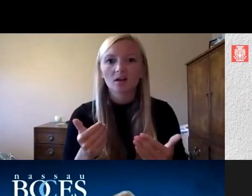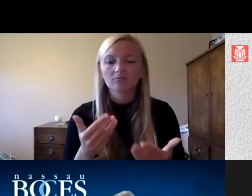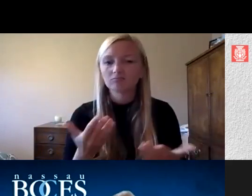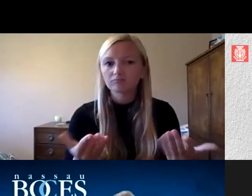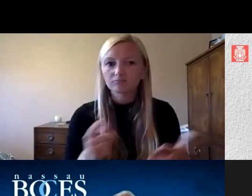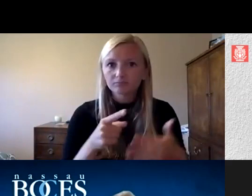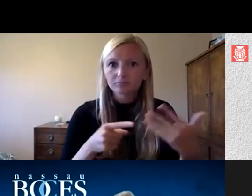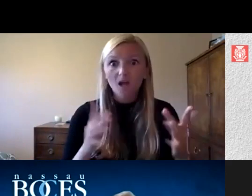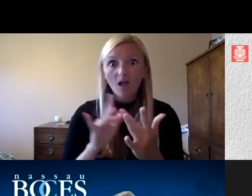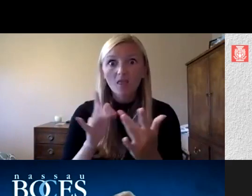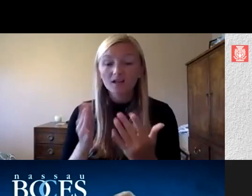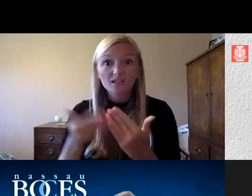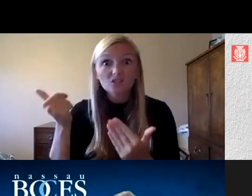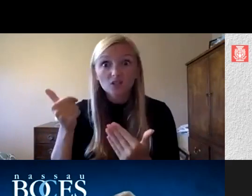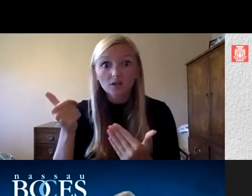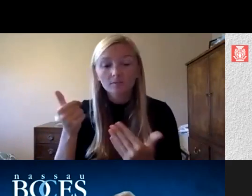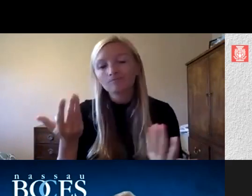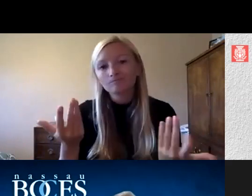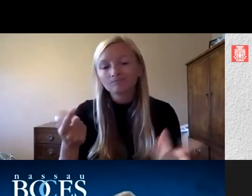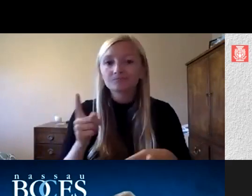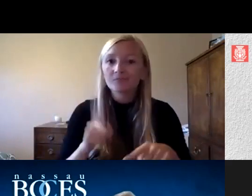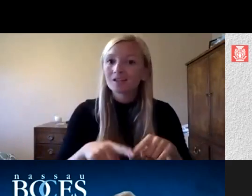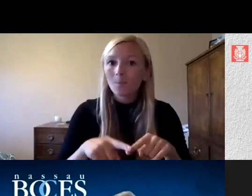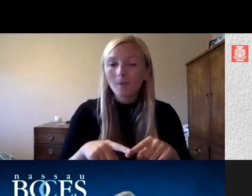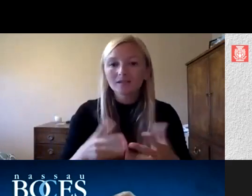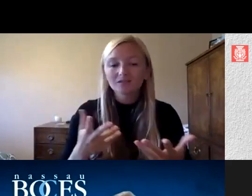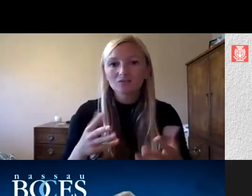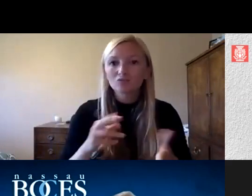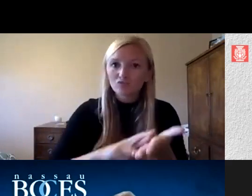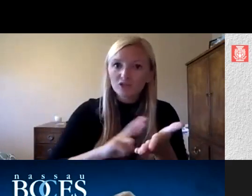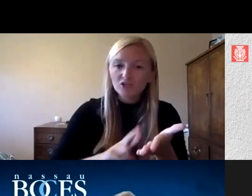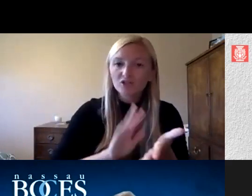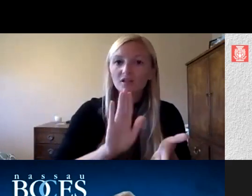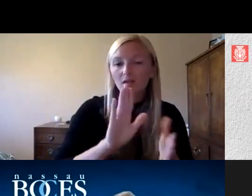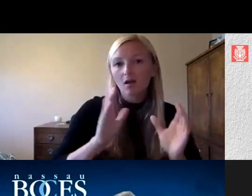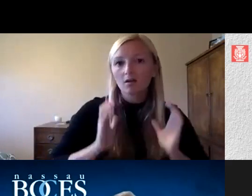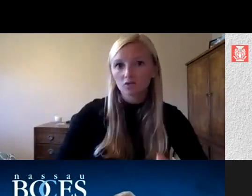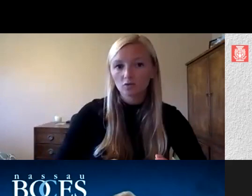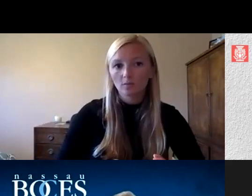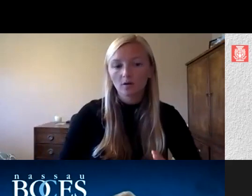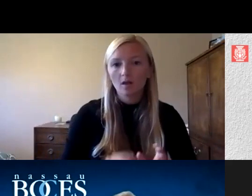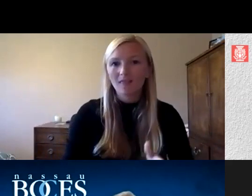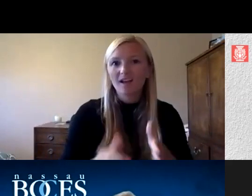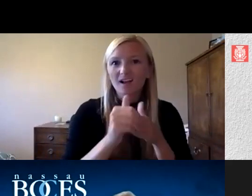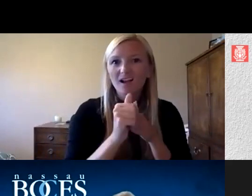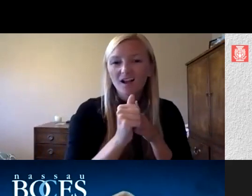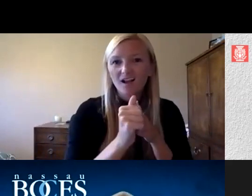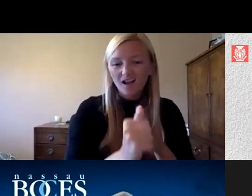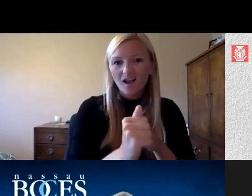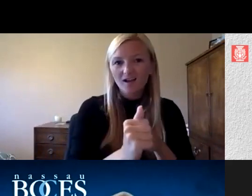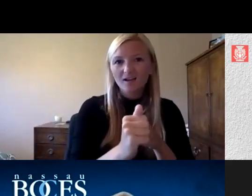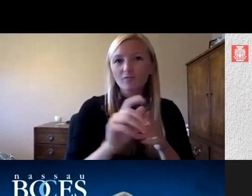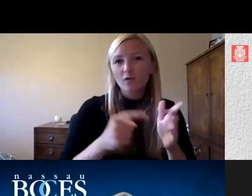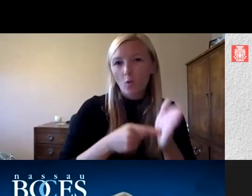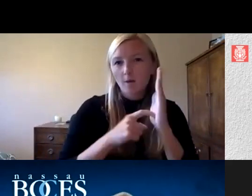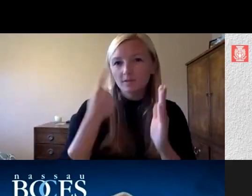online um again it's it's about doing that due diligence and and seeing what the sort of guiding principles and guiding requirements